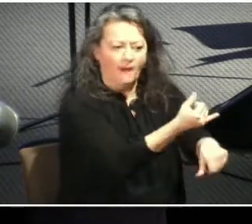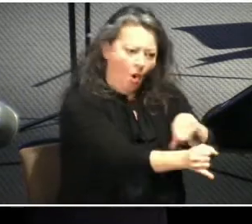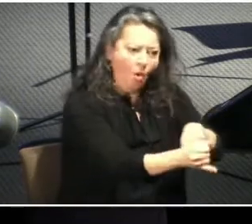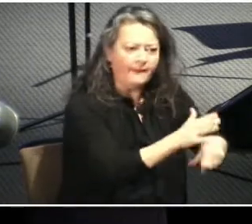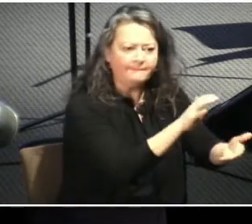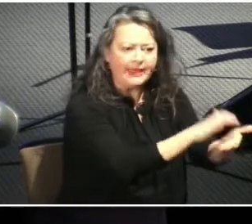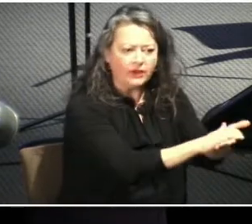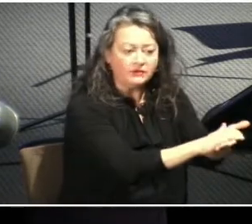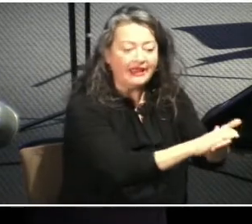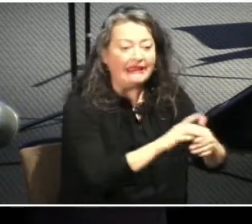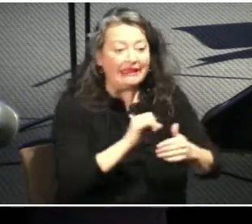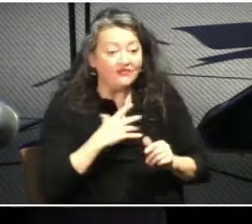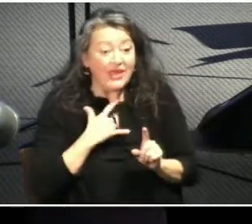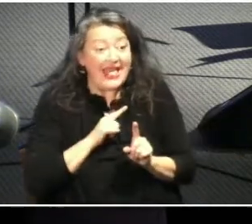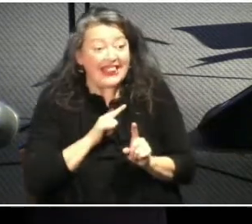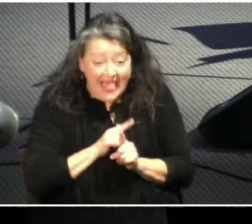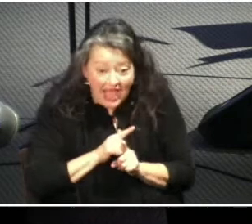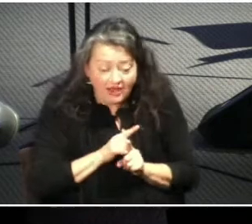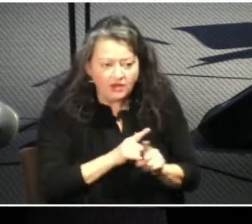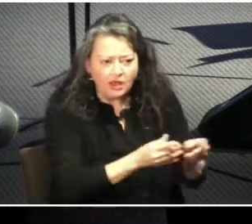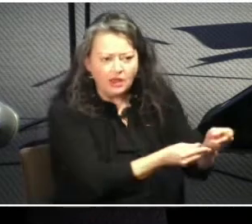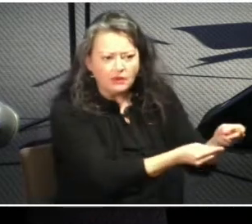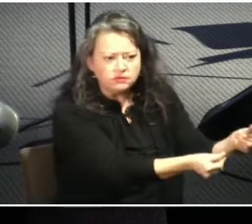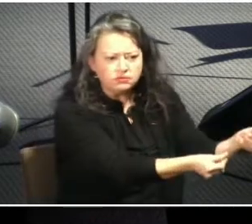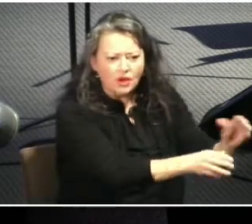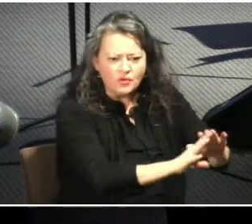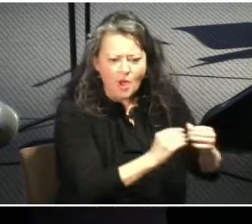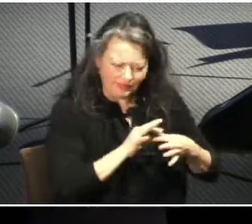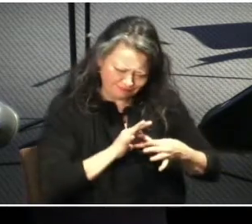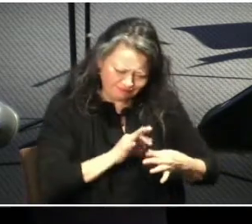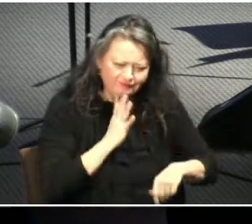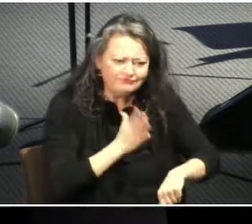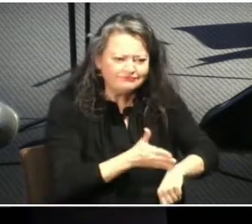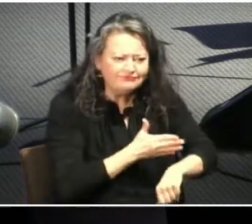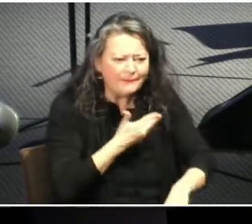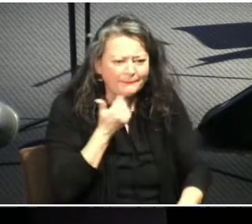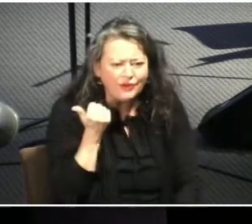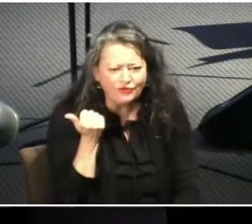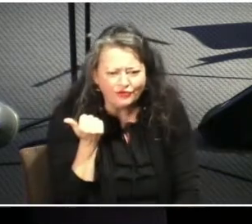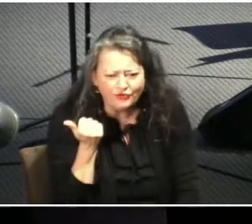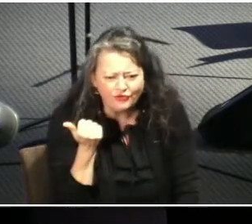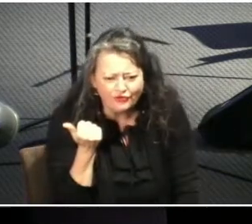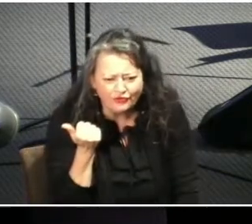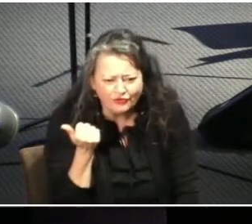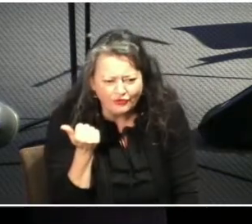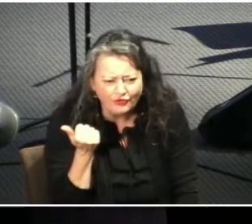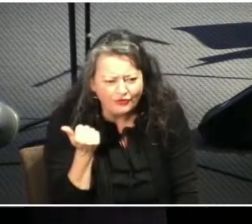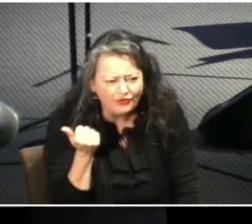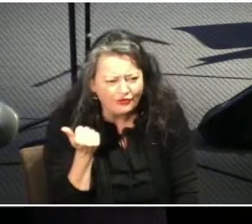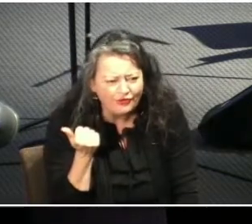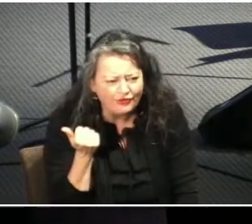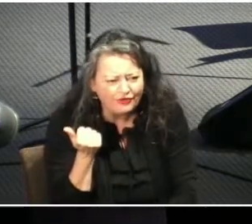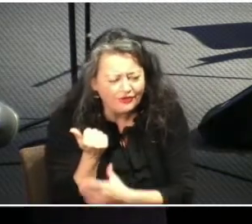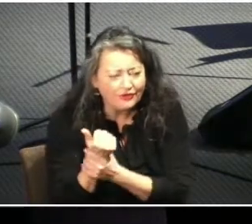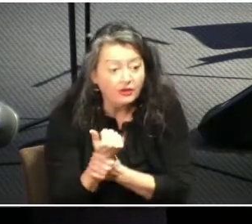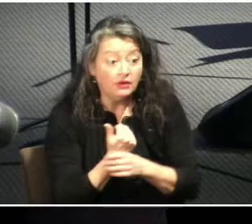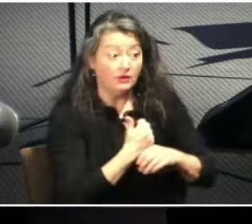from the ancient world that we have discovered requires husbands to love their wives.